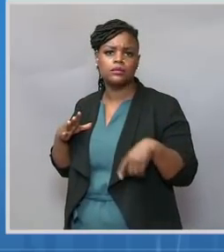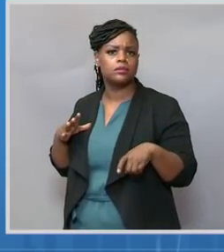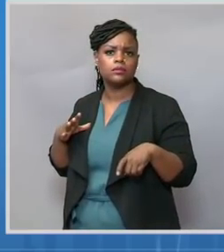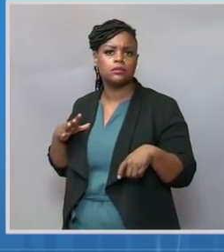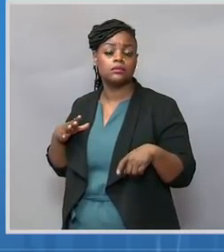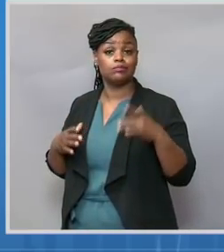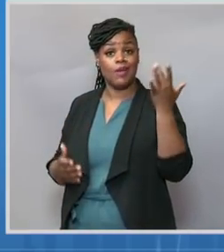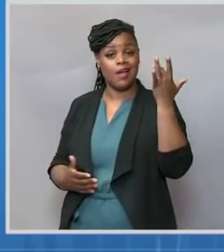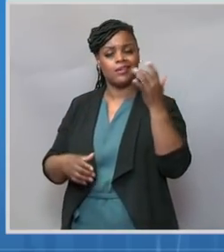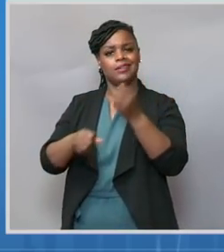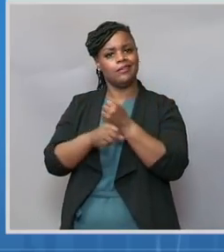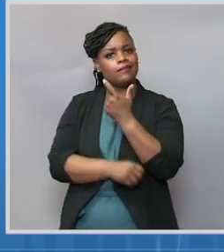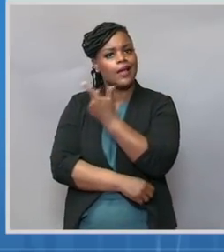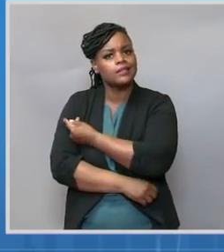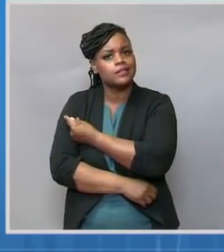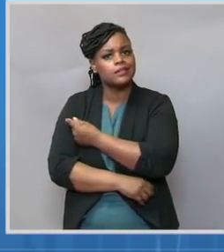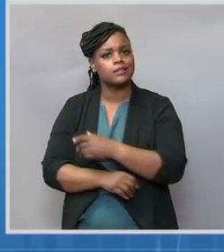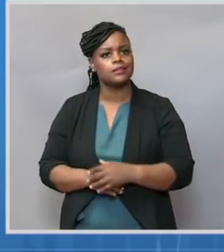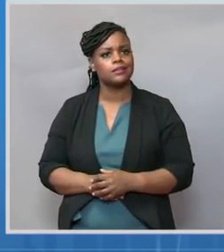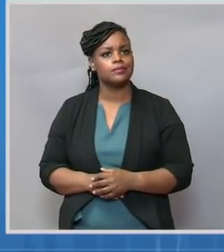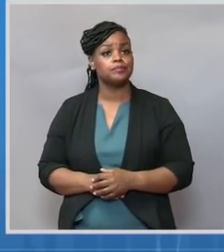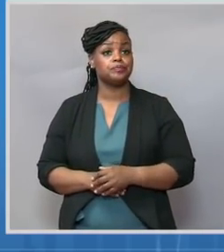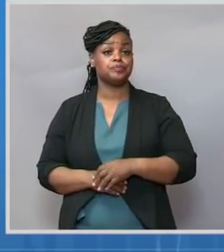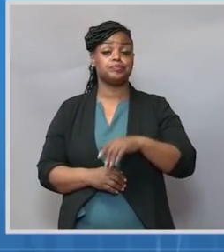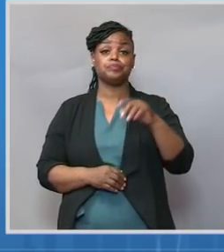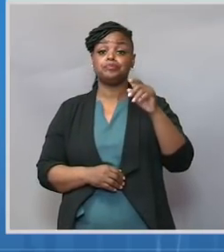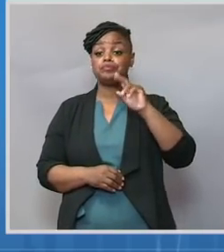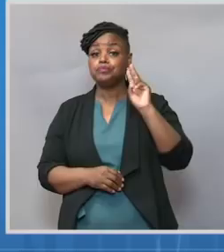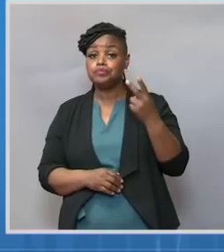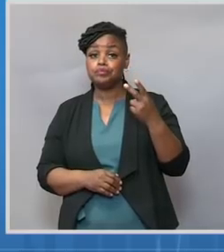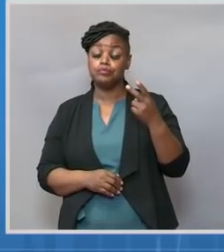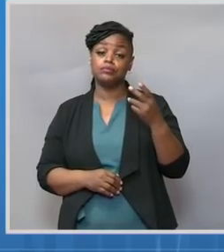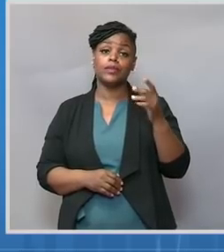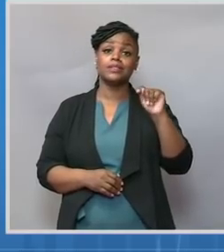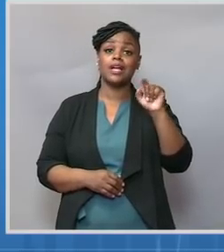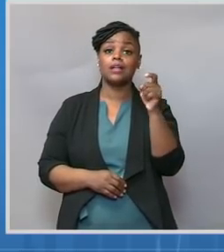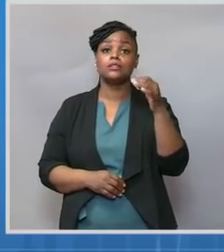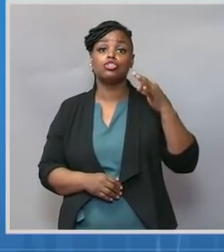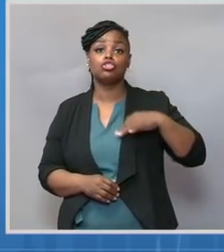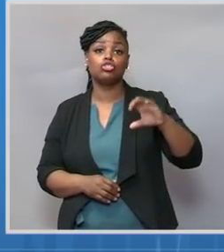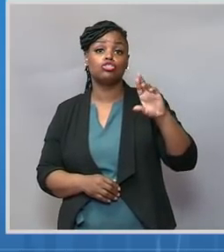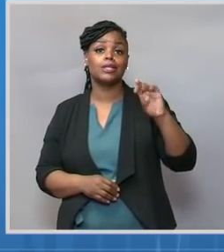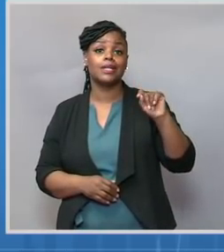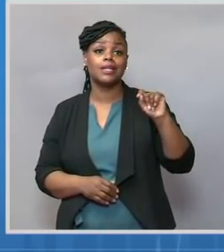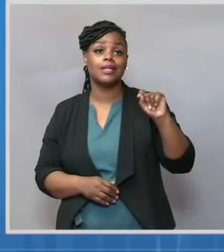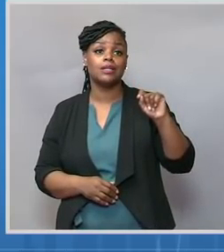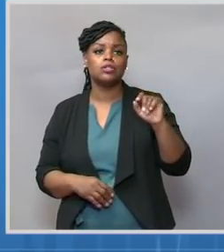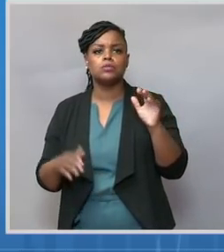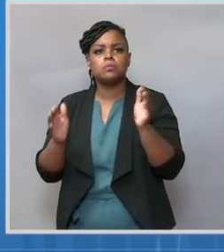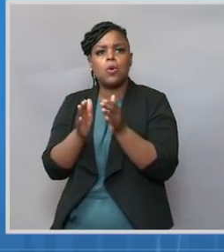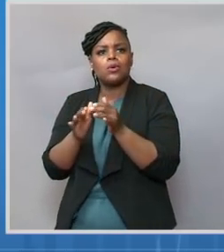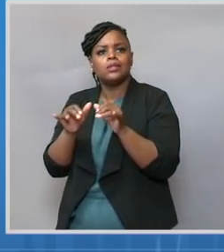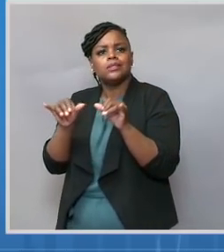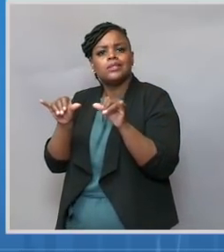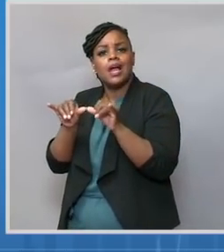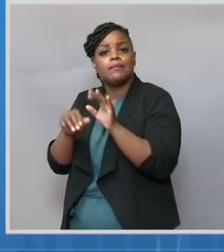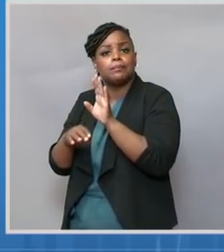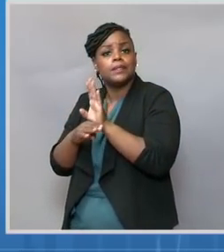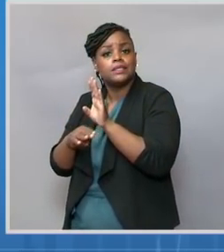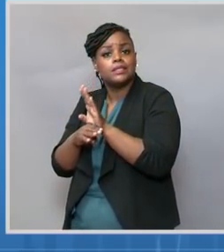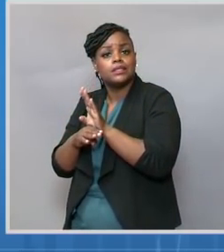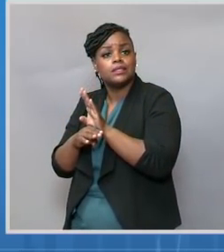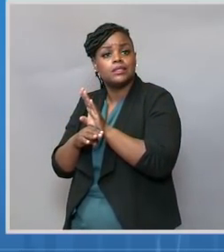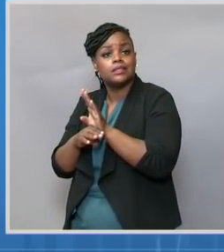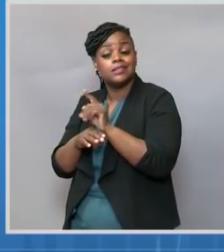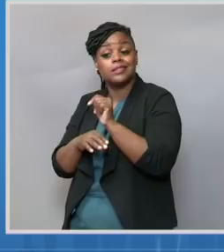credit for small and medium sized businesses to do this more easily. No one should lose a single dollar